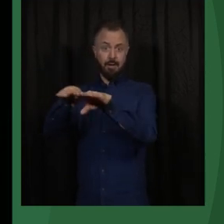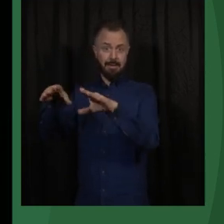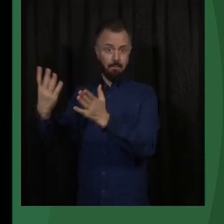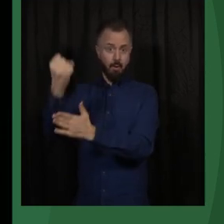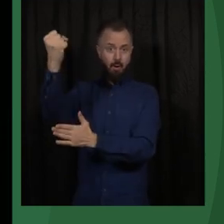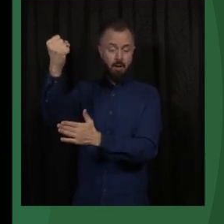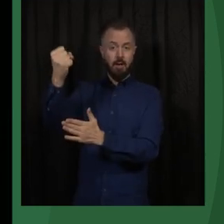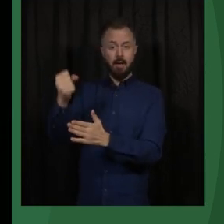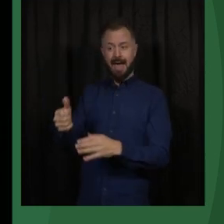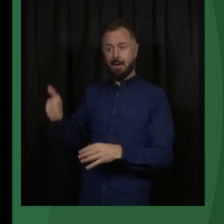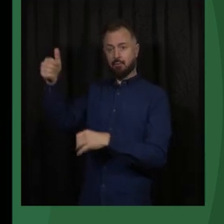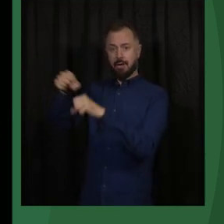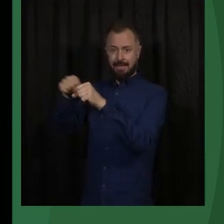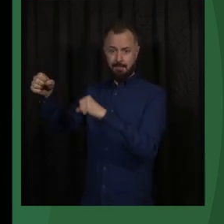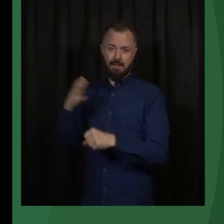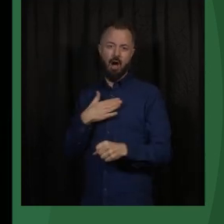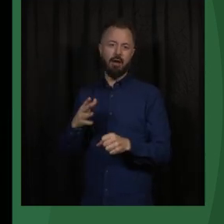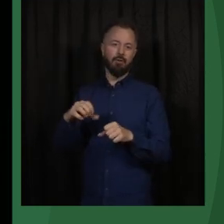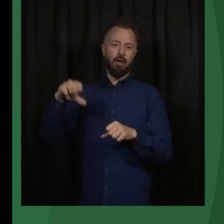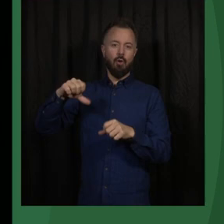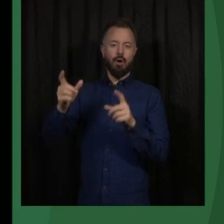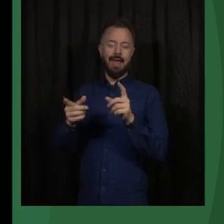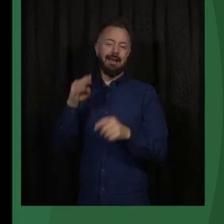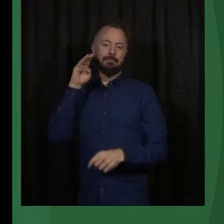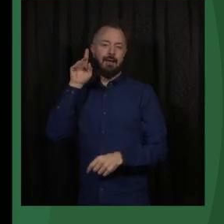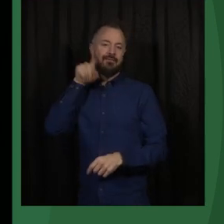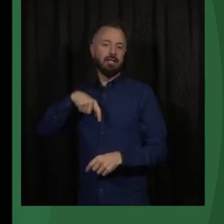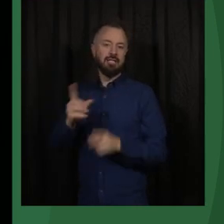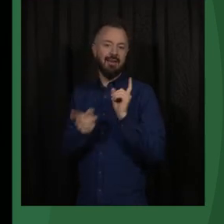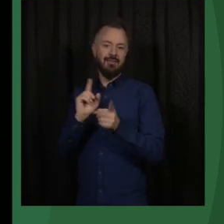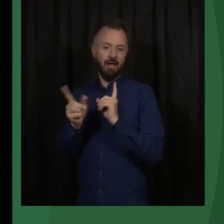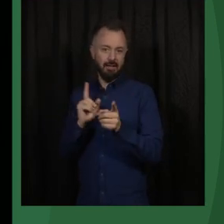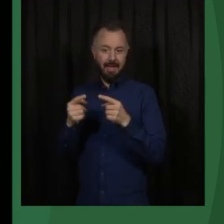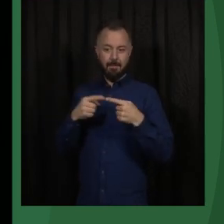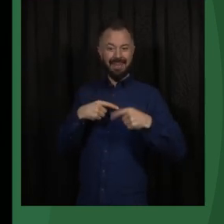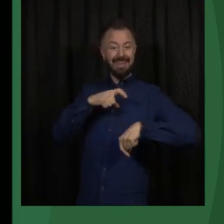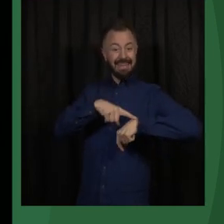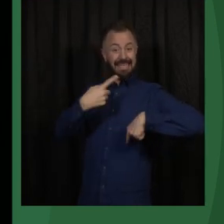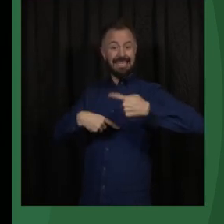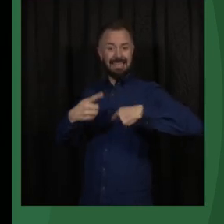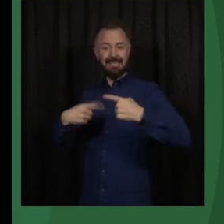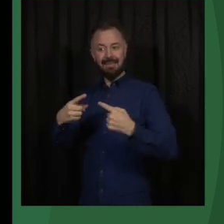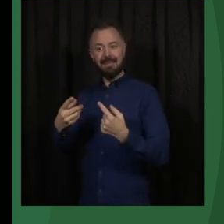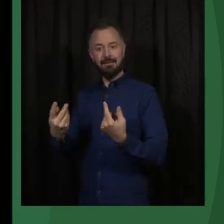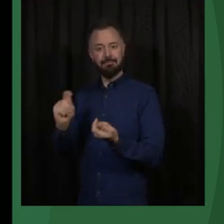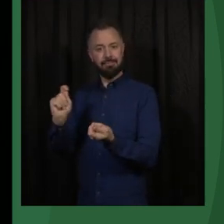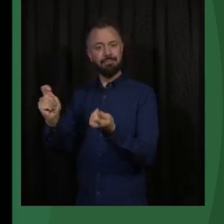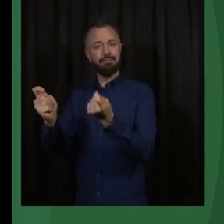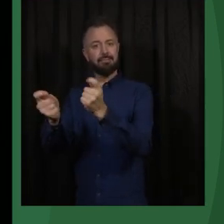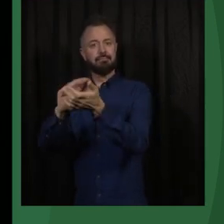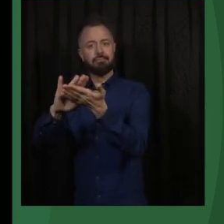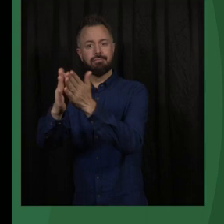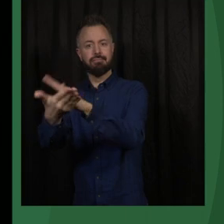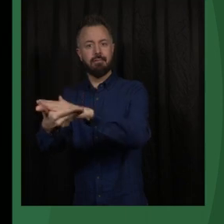but it has these sham elections, autocratic elections. But over the course of time, they just kind of slip into democracy peacefully